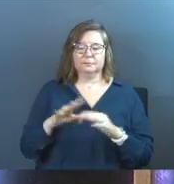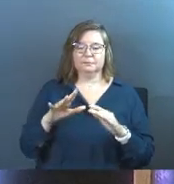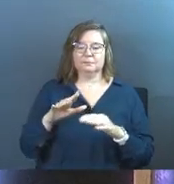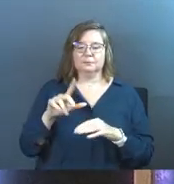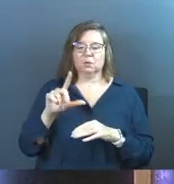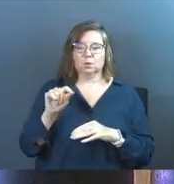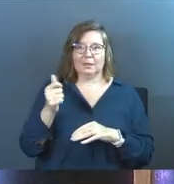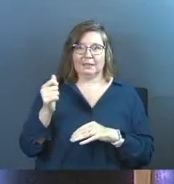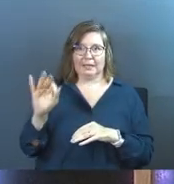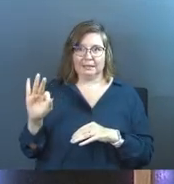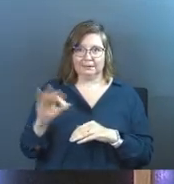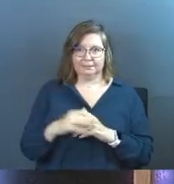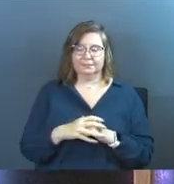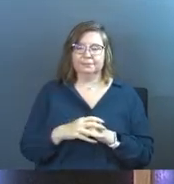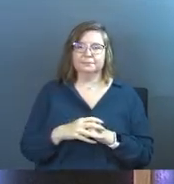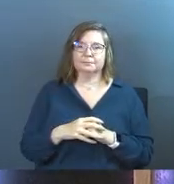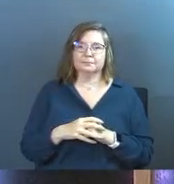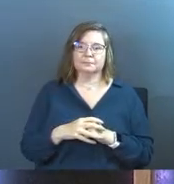2019.